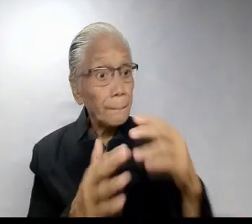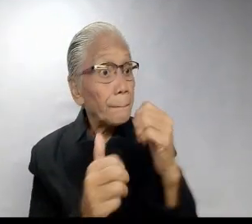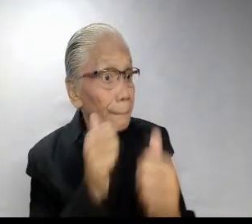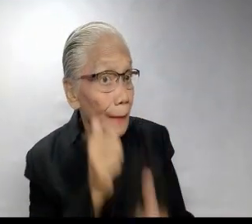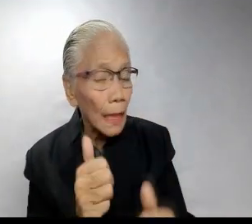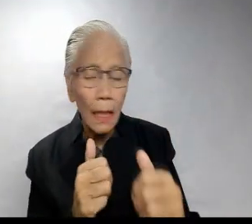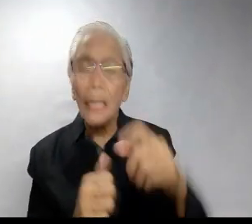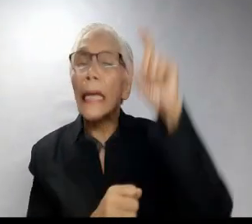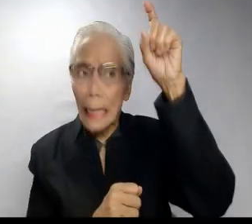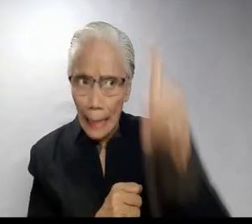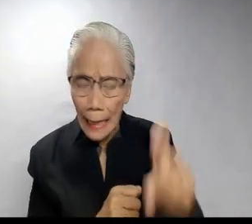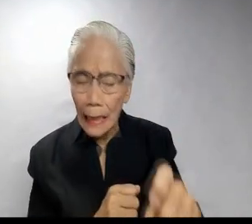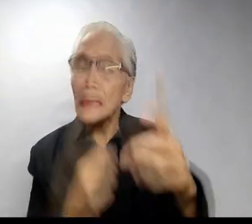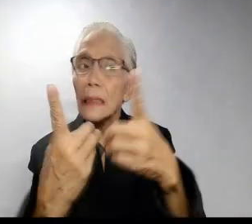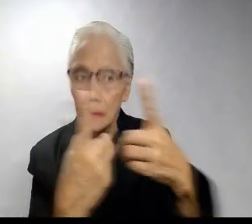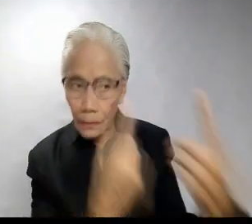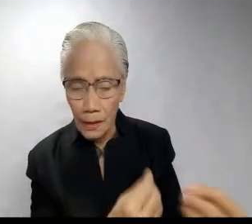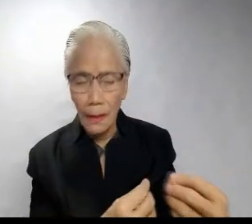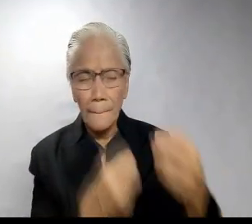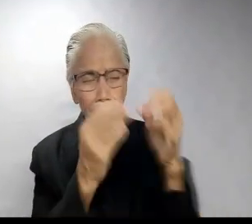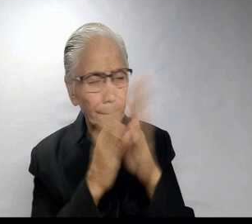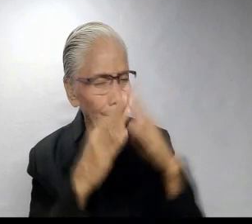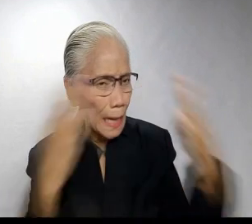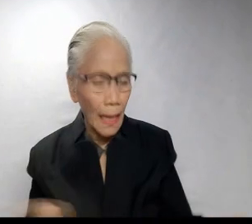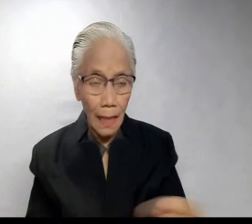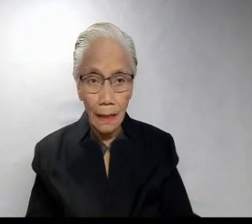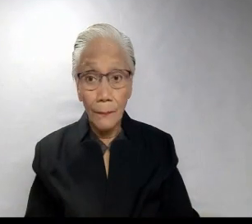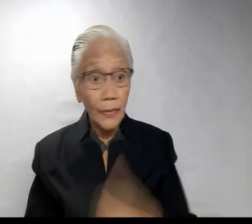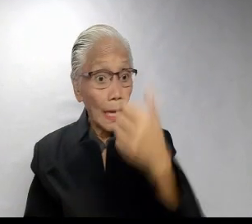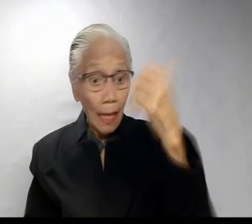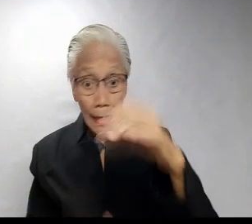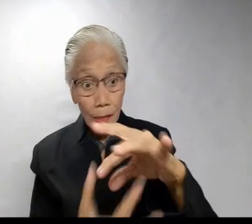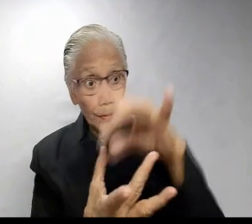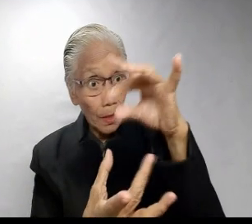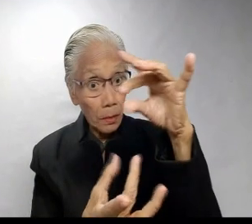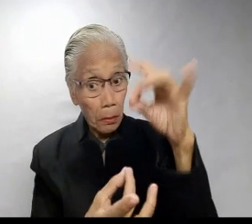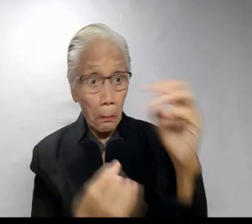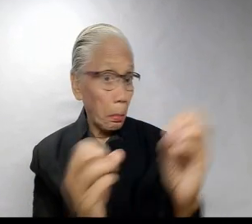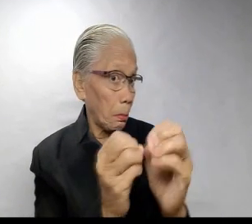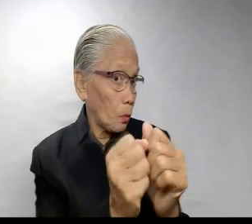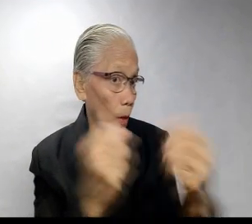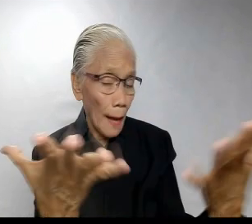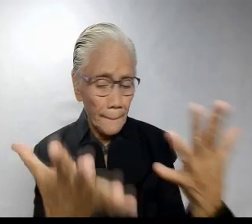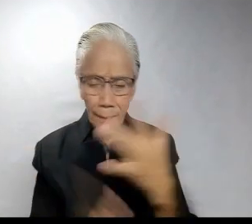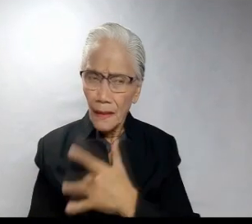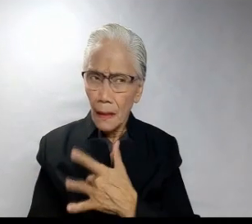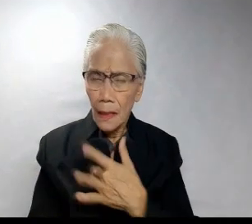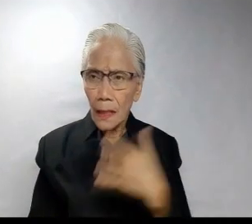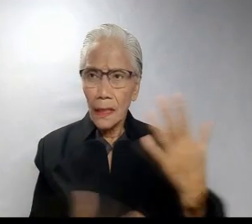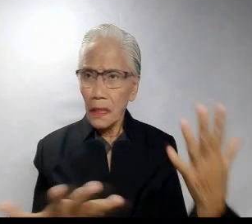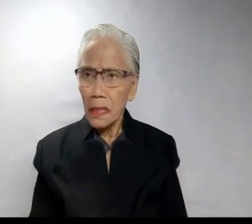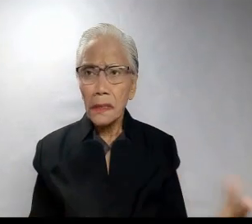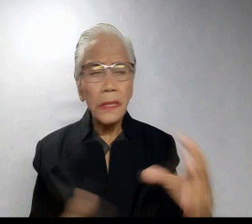a lot of work needs to be done talaga. The third sign of spiritual numbness is sloth